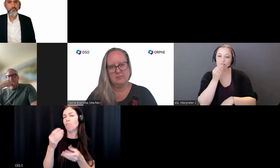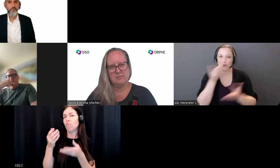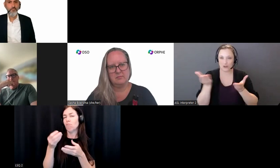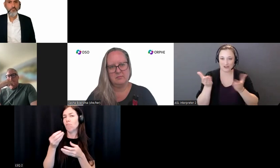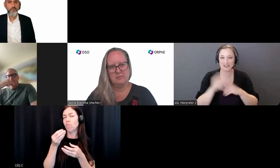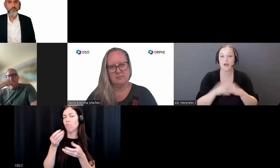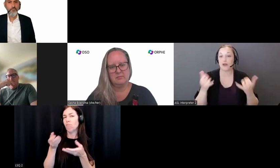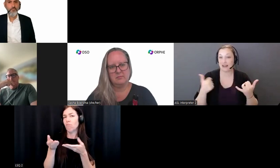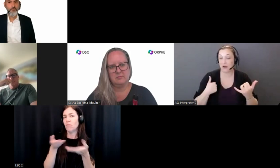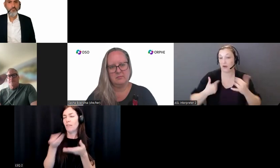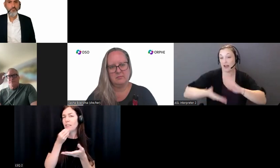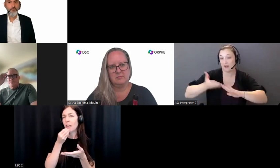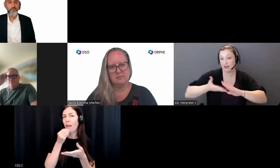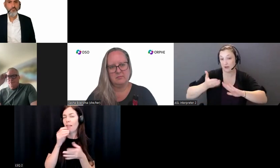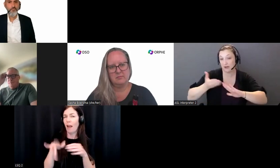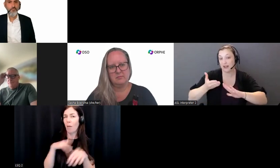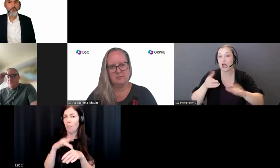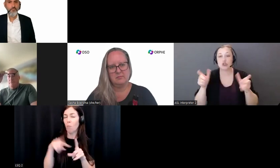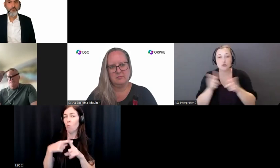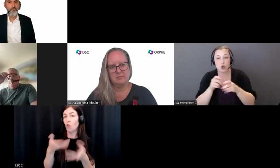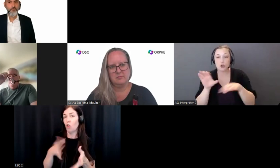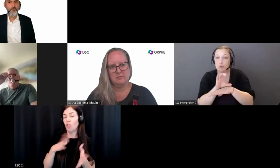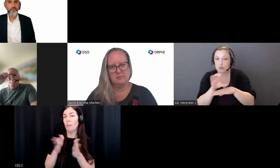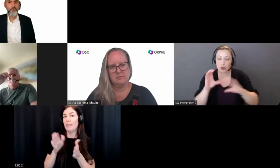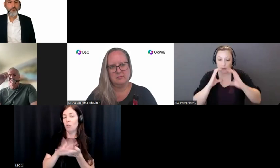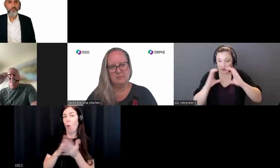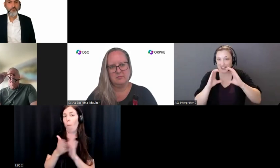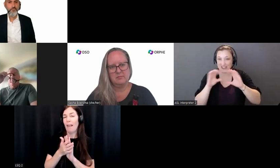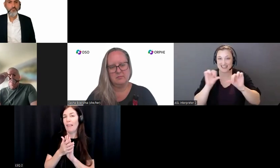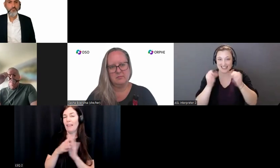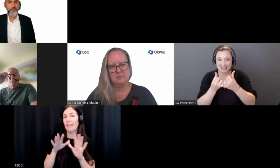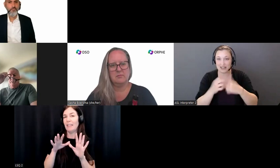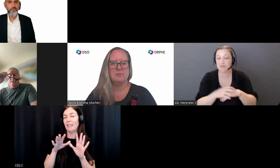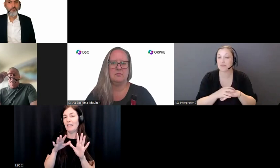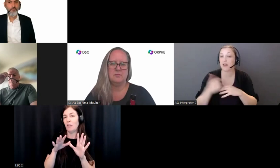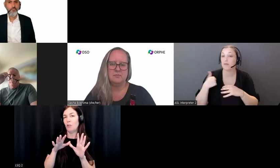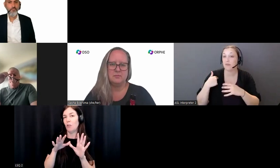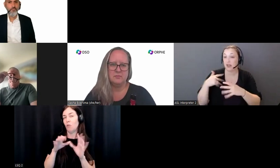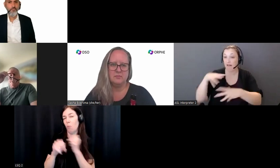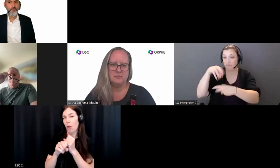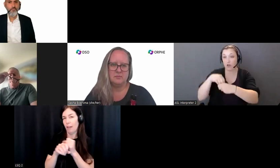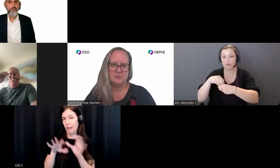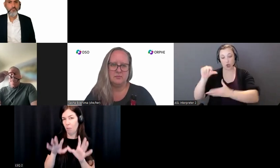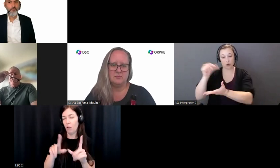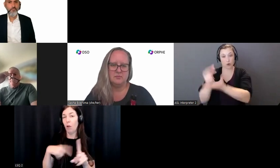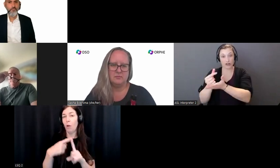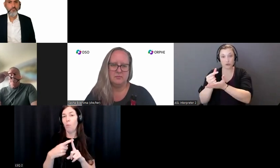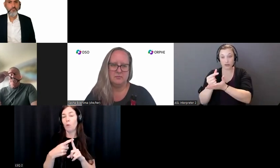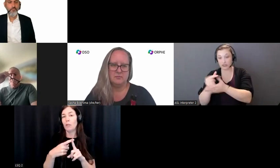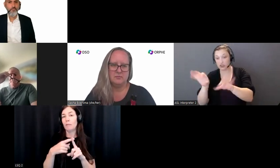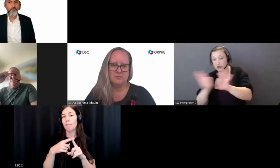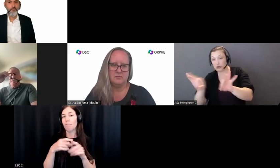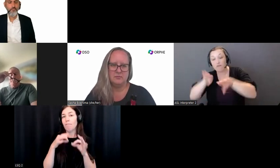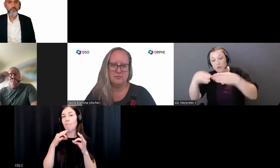des services. J'ai une petite agence de communication stratégique. Et alors que je complète mon